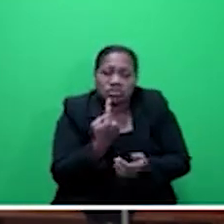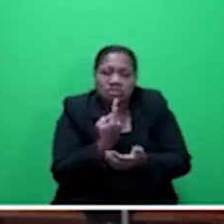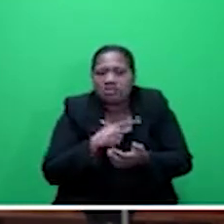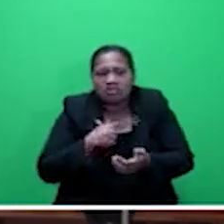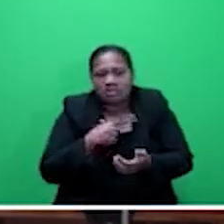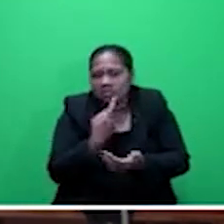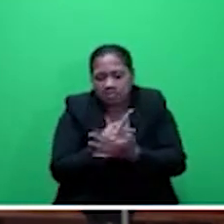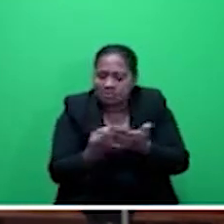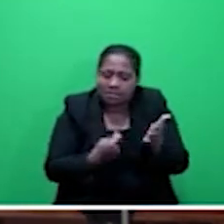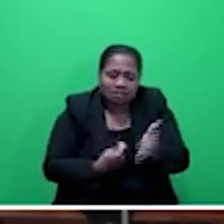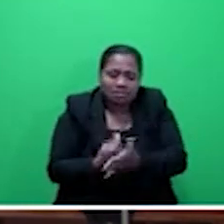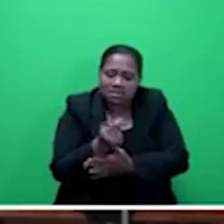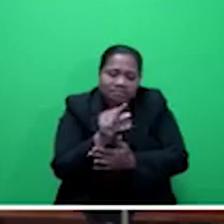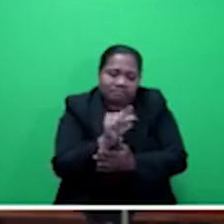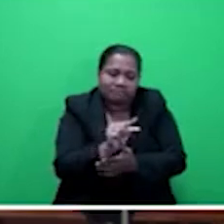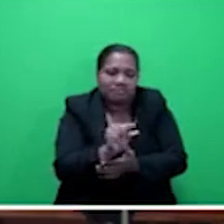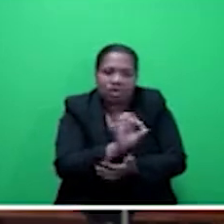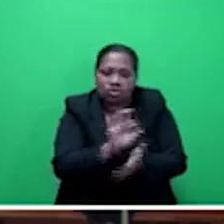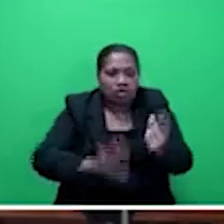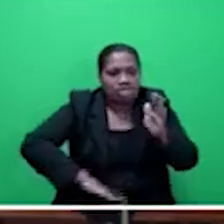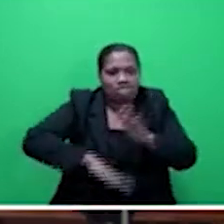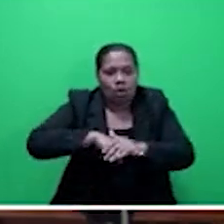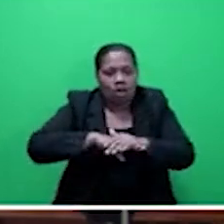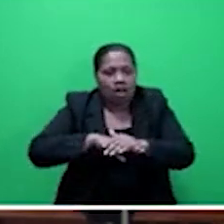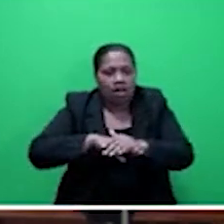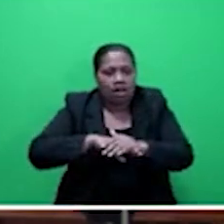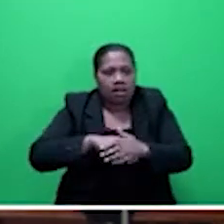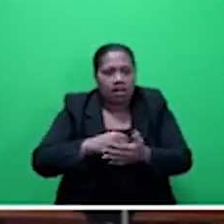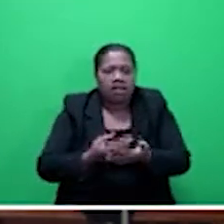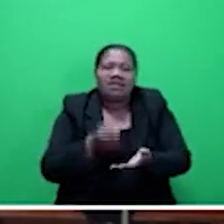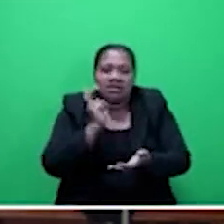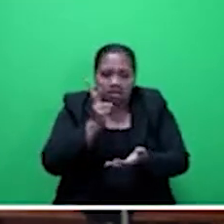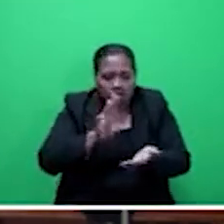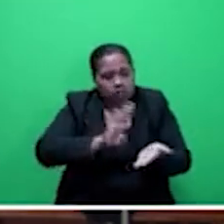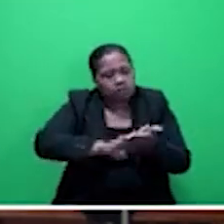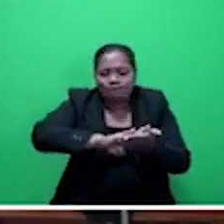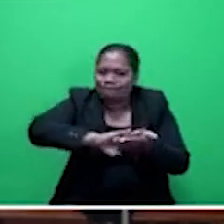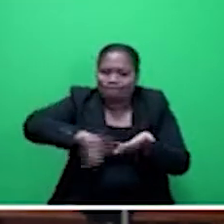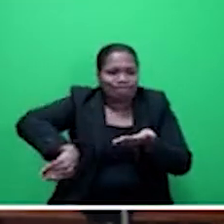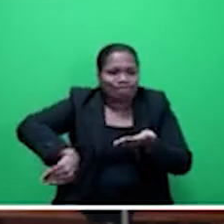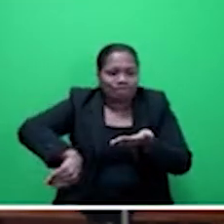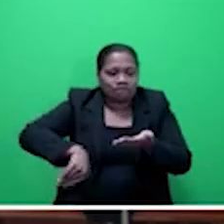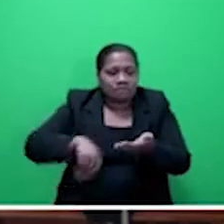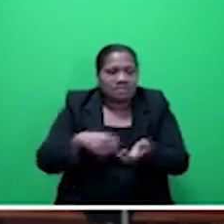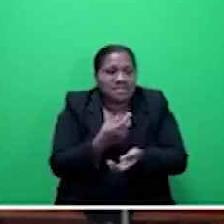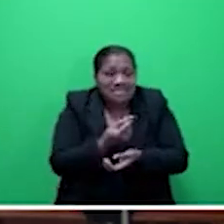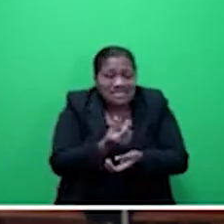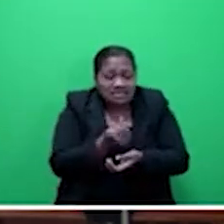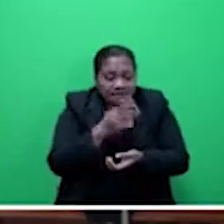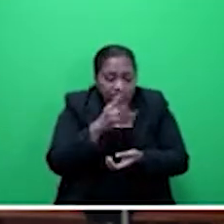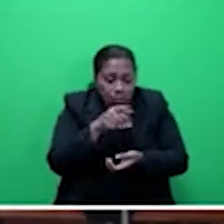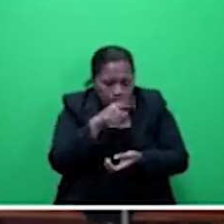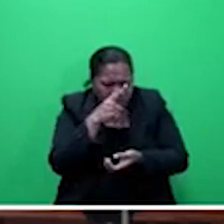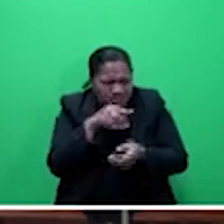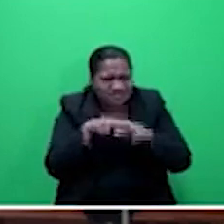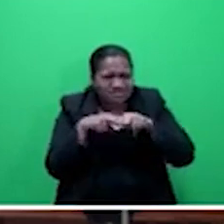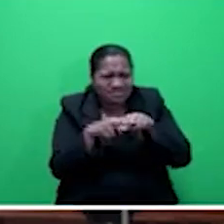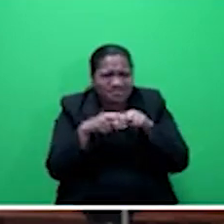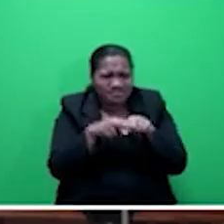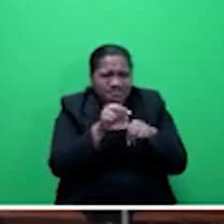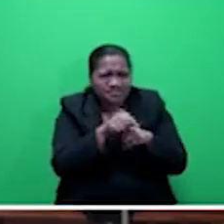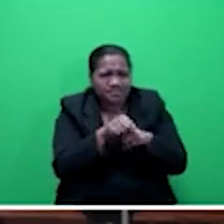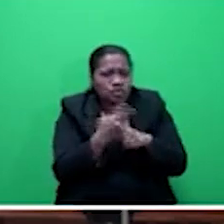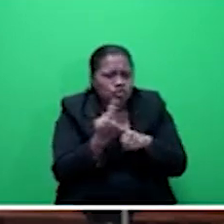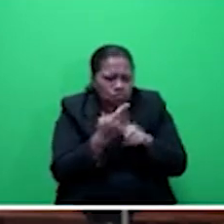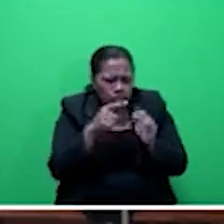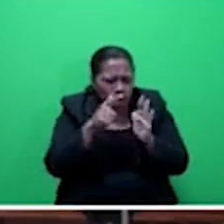as opposed to the full compensation. Again, that's gone out the window. So, it makes it a lot more easier for the consumers of Fiji, in particular those at the lower